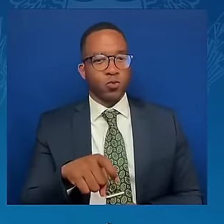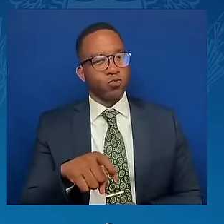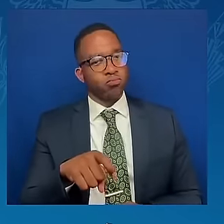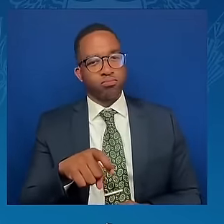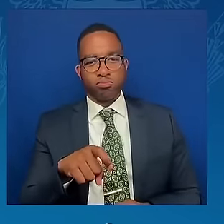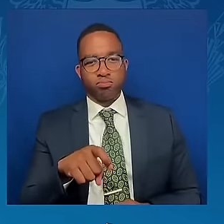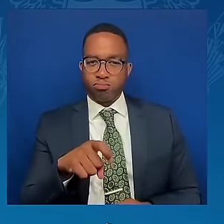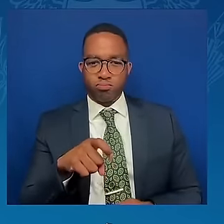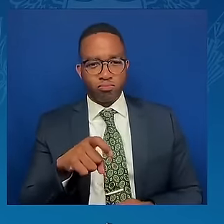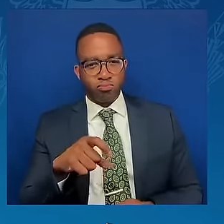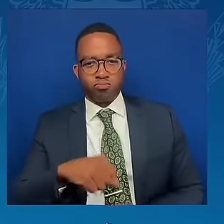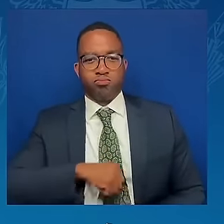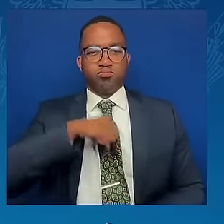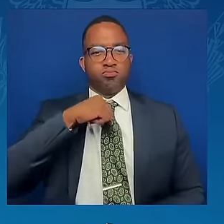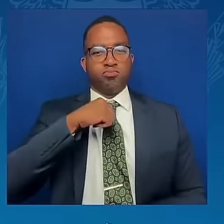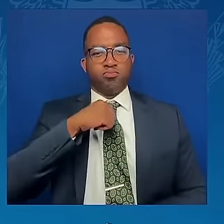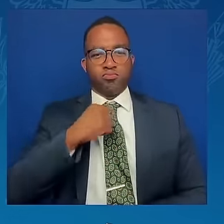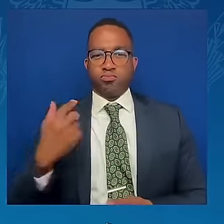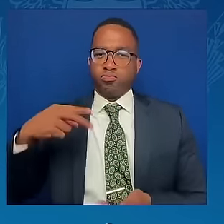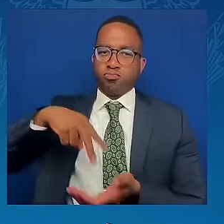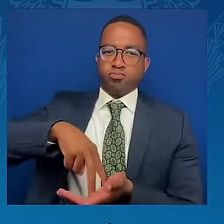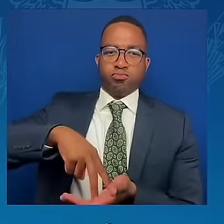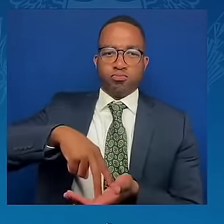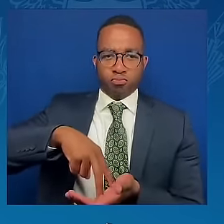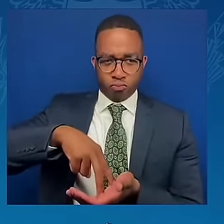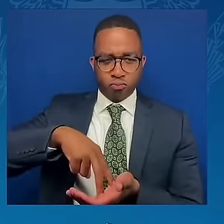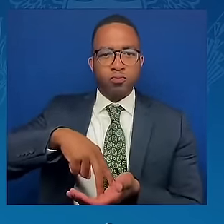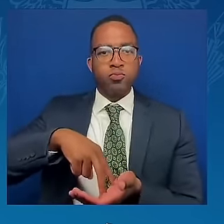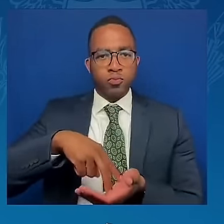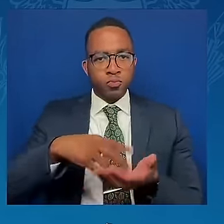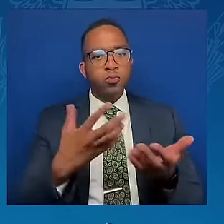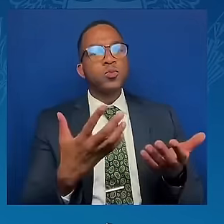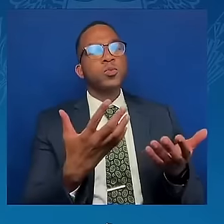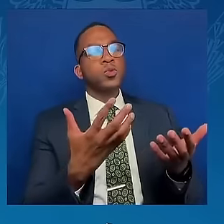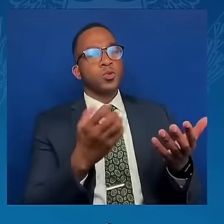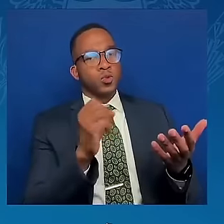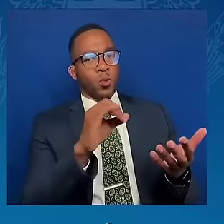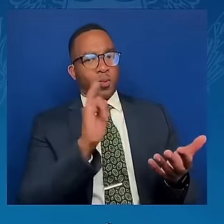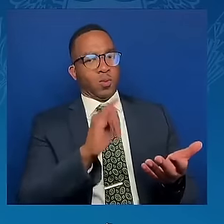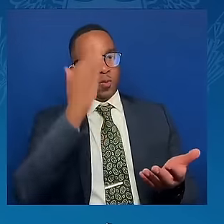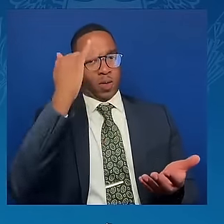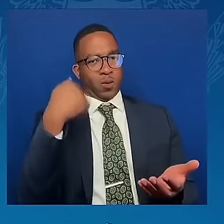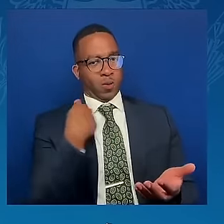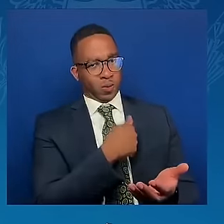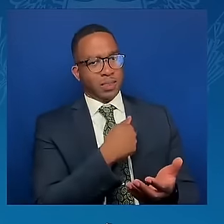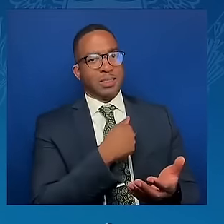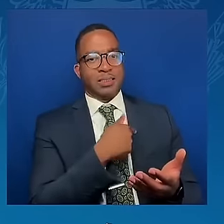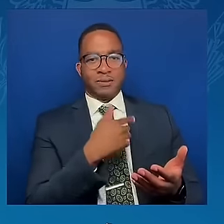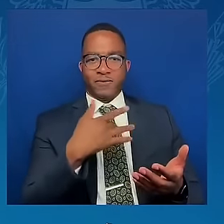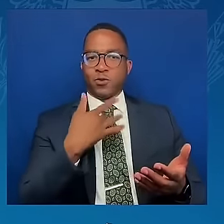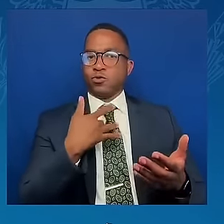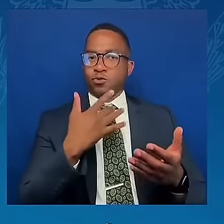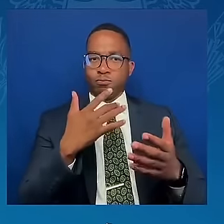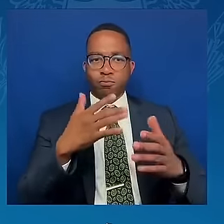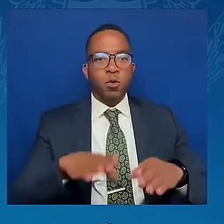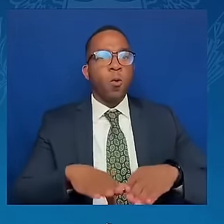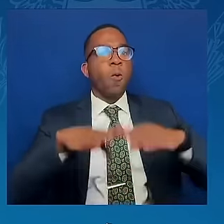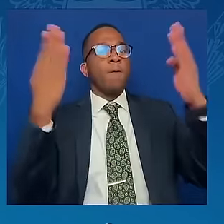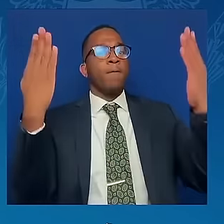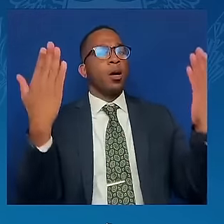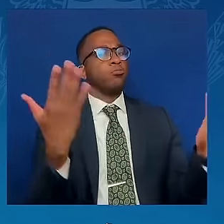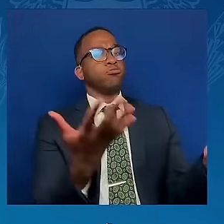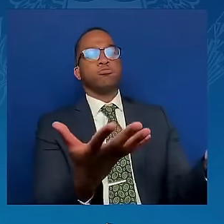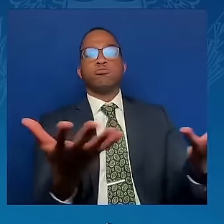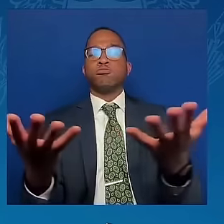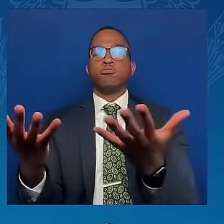That is how we open the path to peace. That is how we open the path that will allow lives